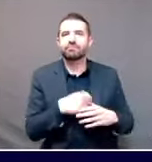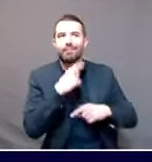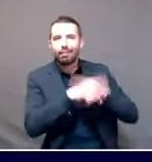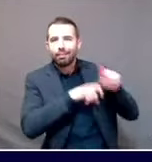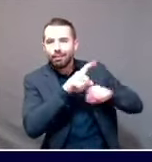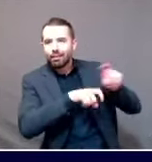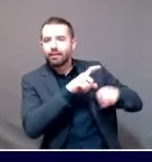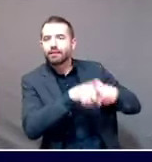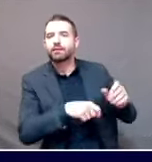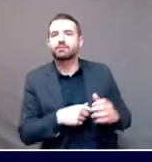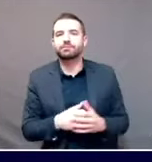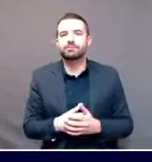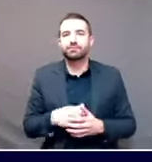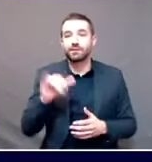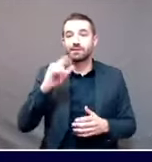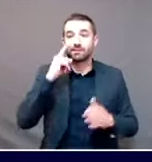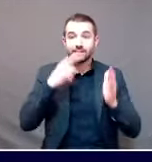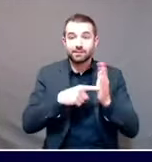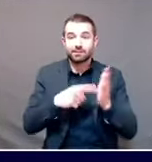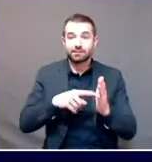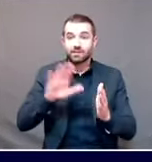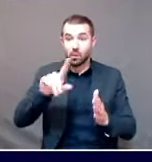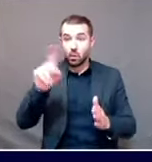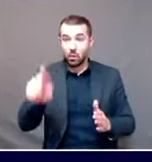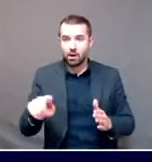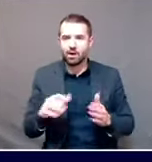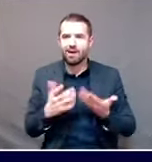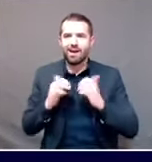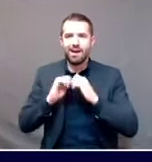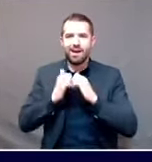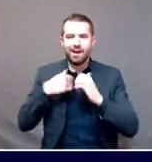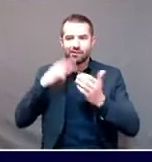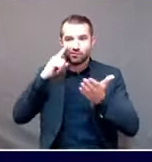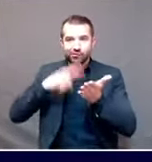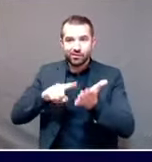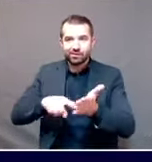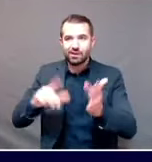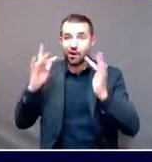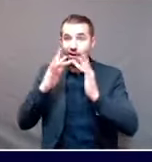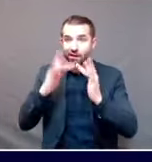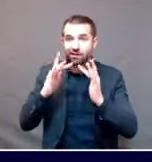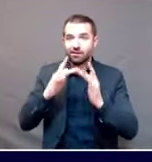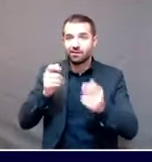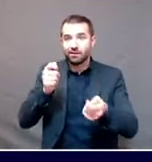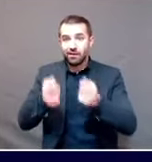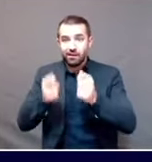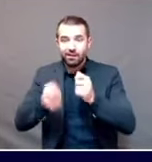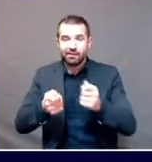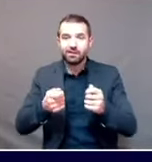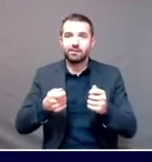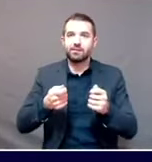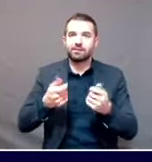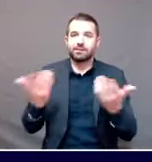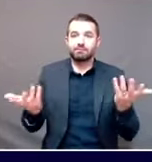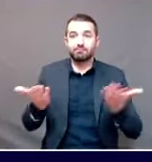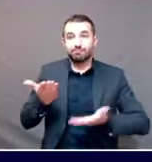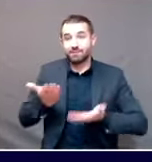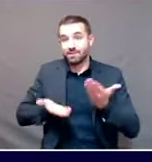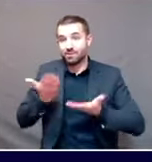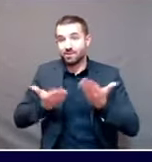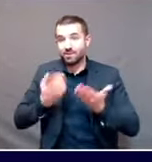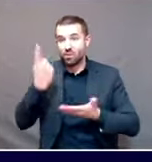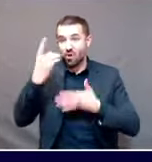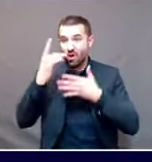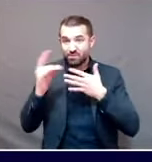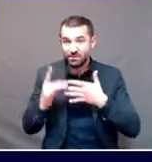we conduct case investigations and potentially contact tracing, those are in the cards. Our hope is to be